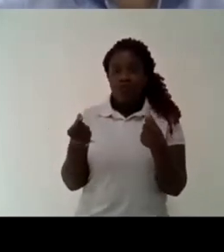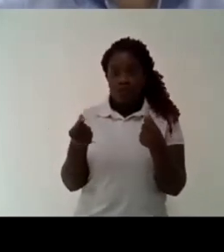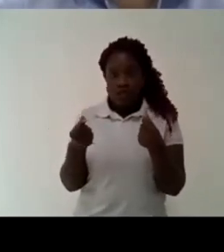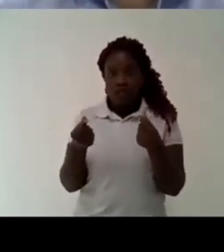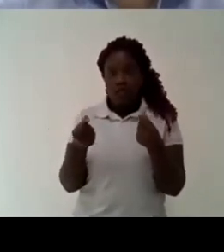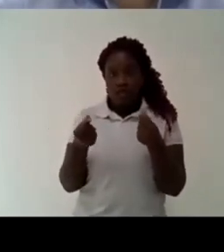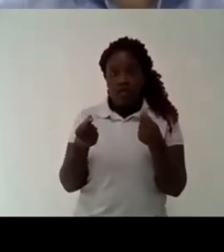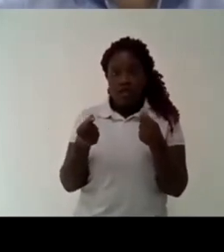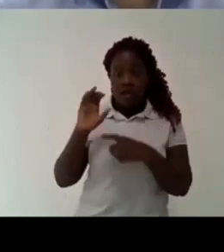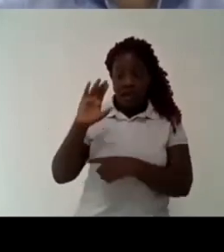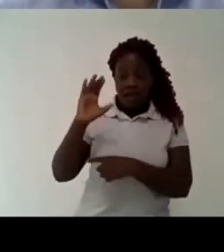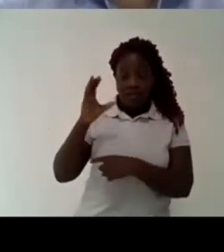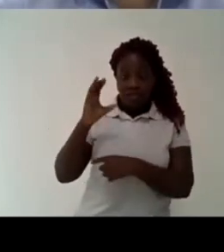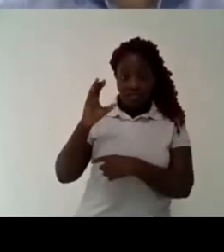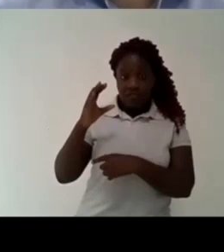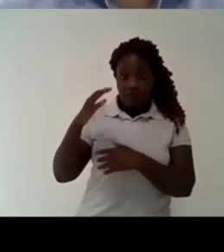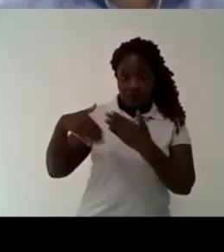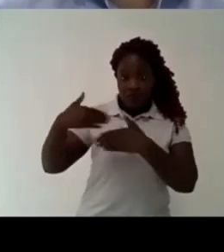area